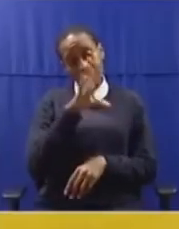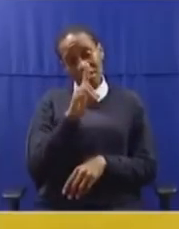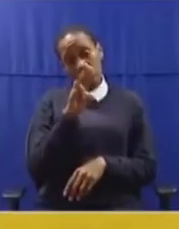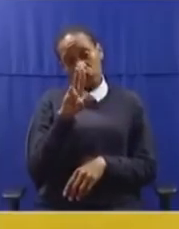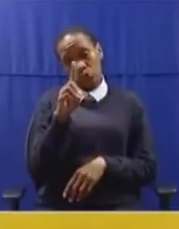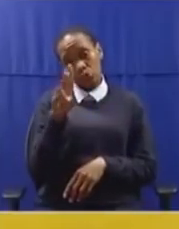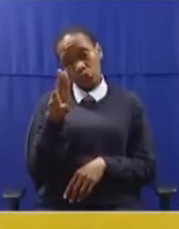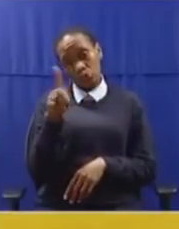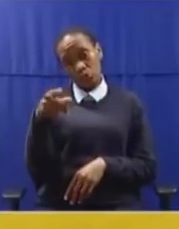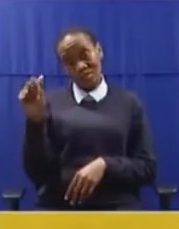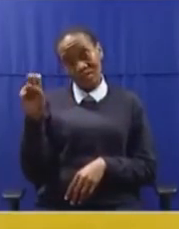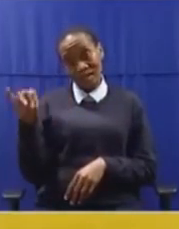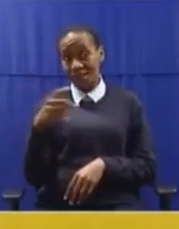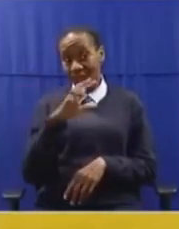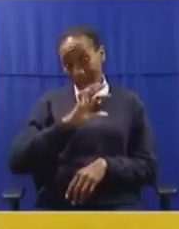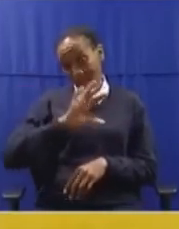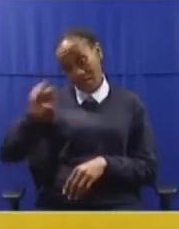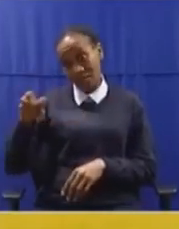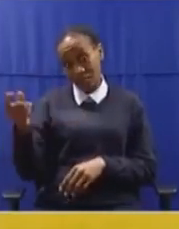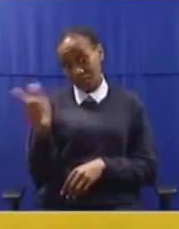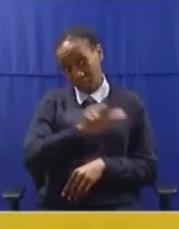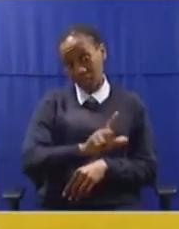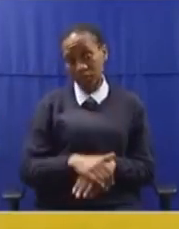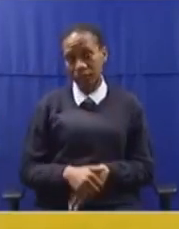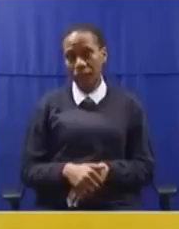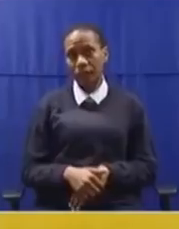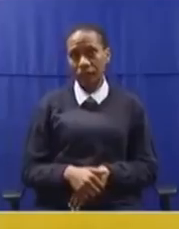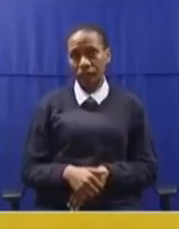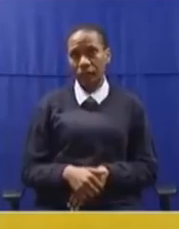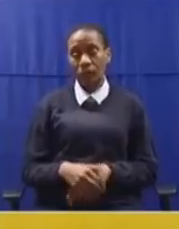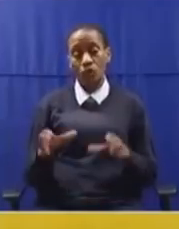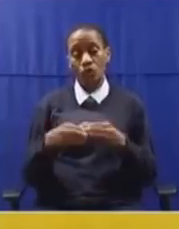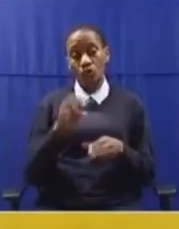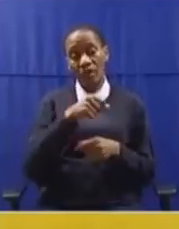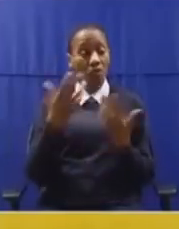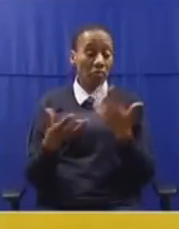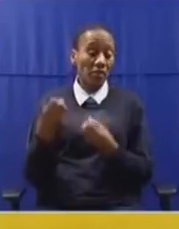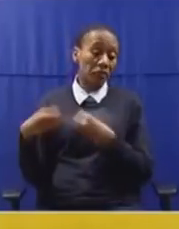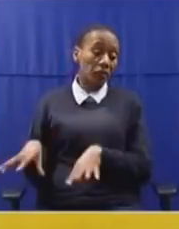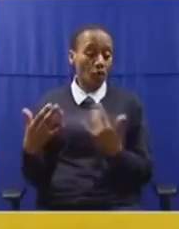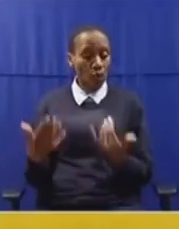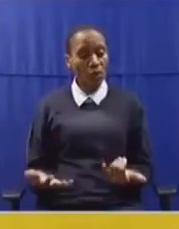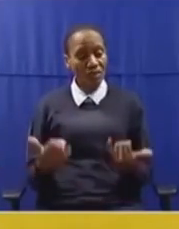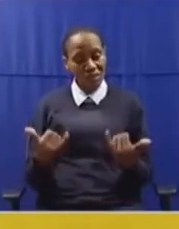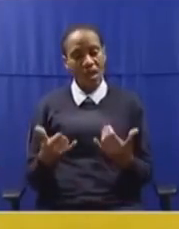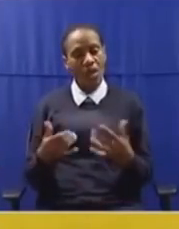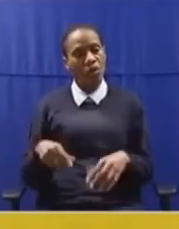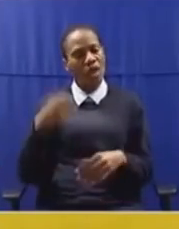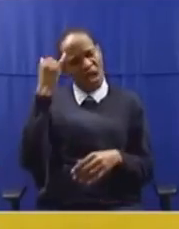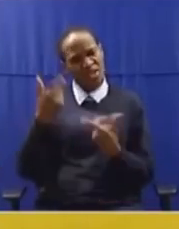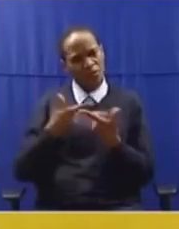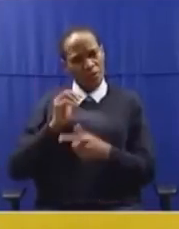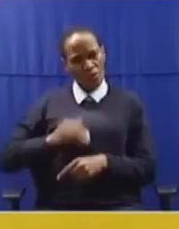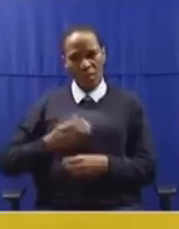But let me not waste my breath. Your generation is probably lost forever on the significance of feminist ideology.